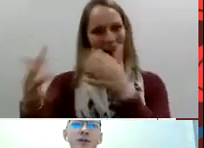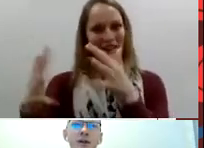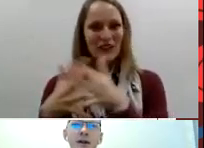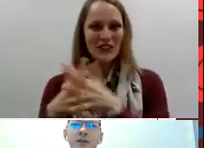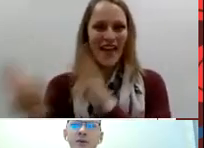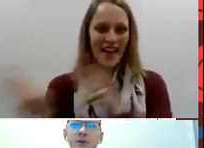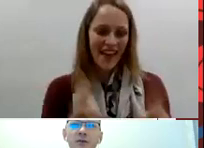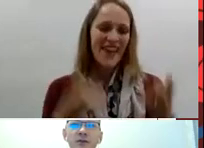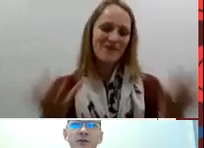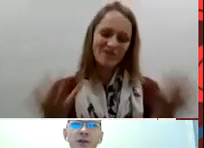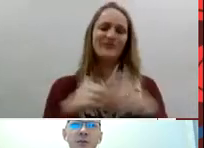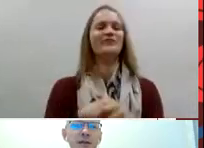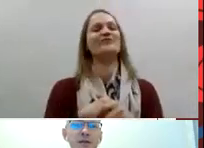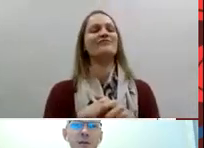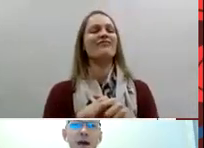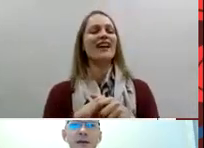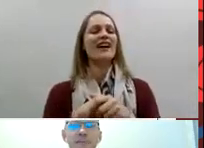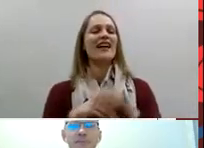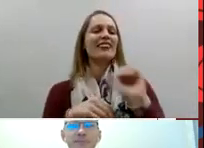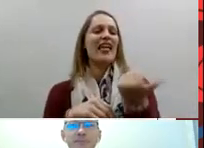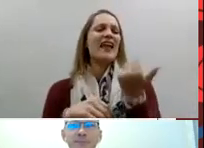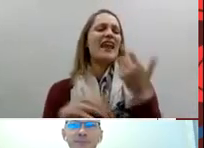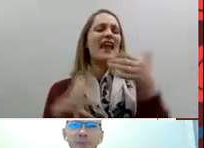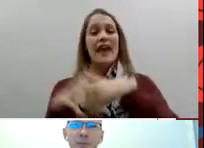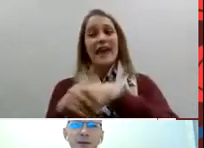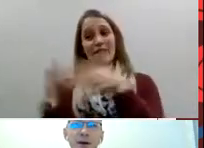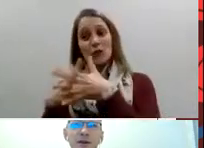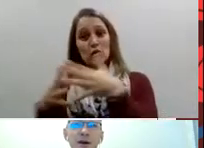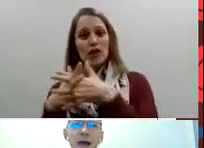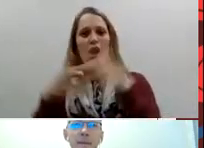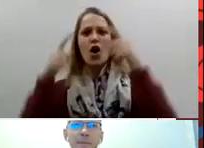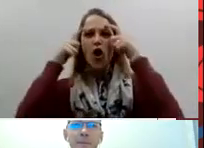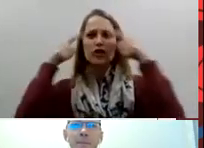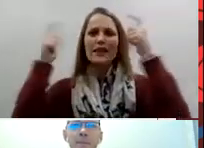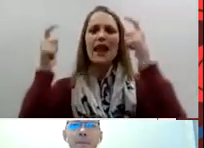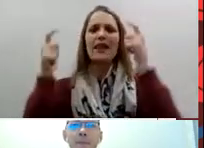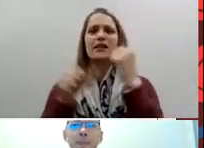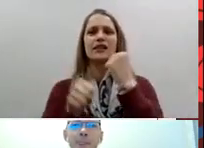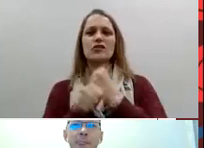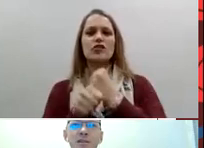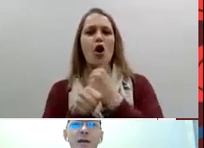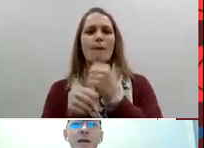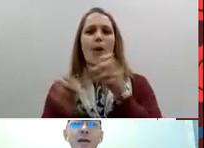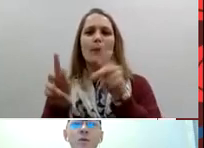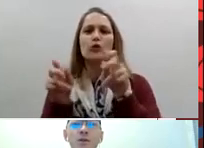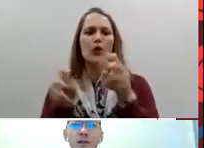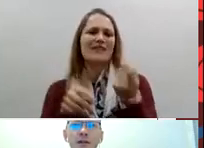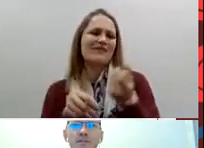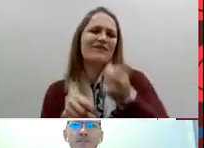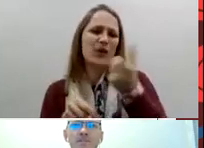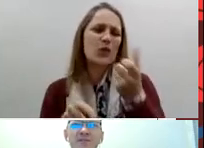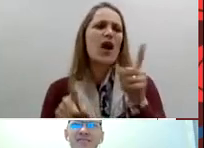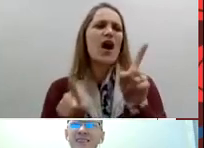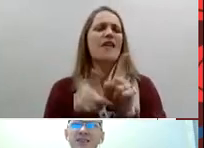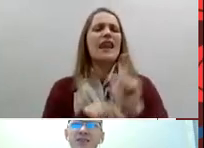childhood I thought after school I would never be back but now here I am so in Worcester